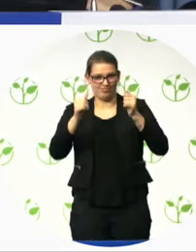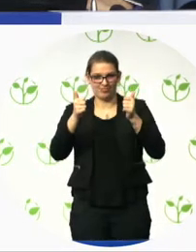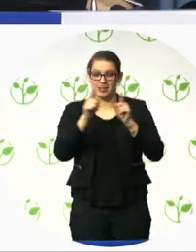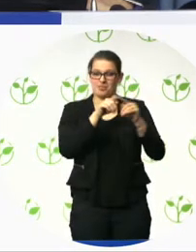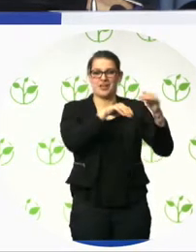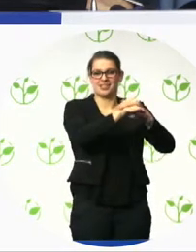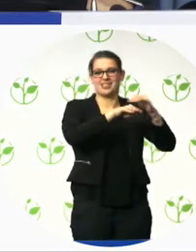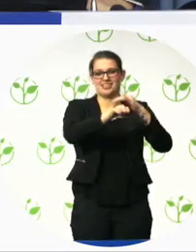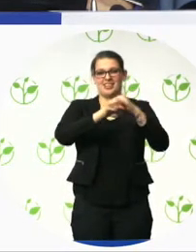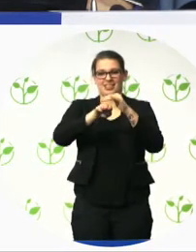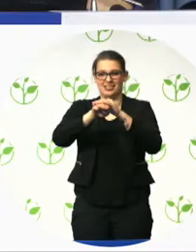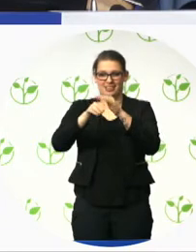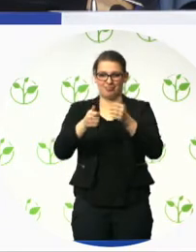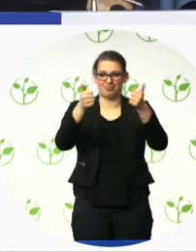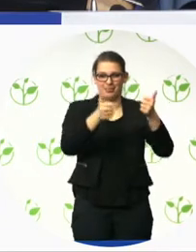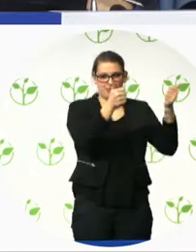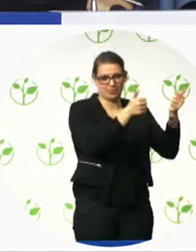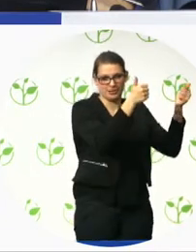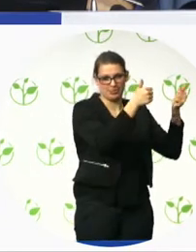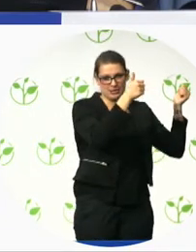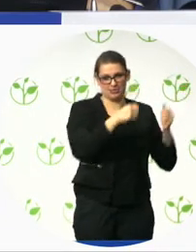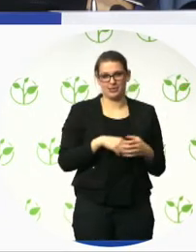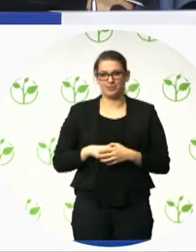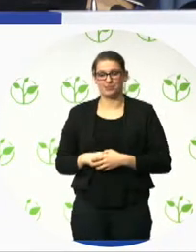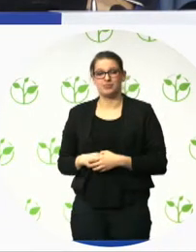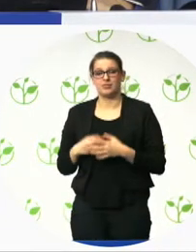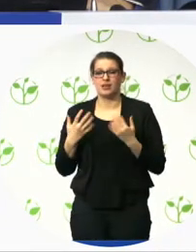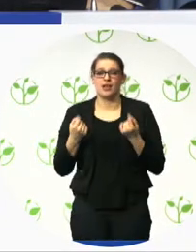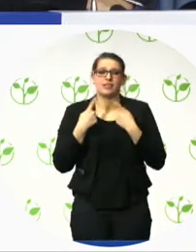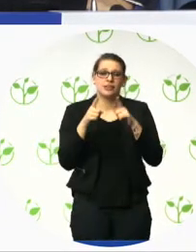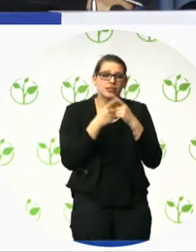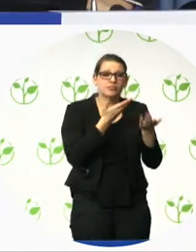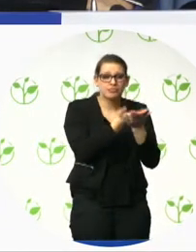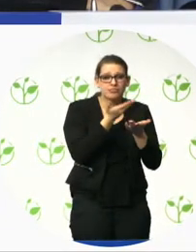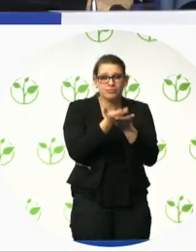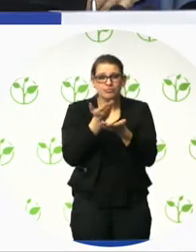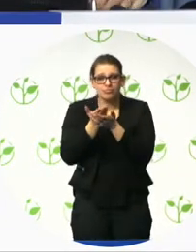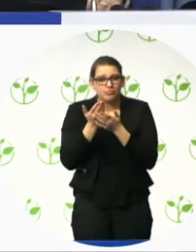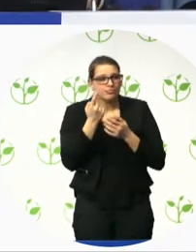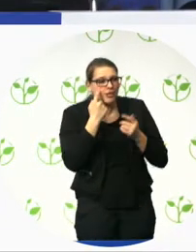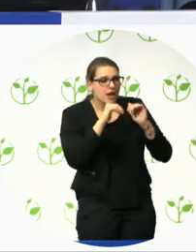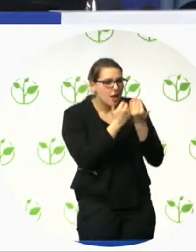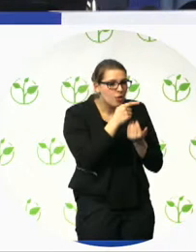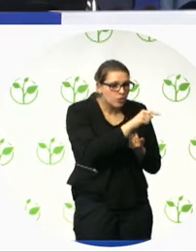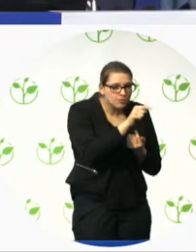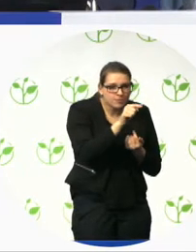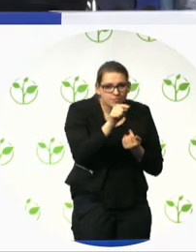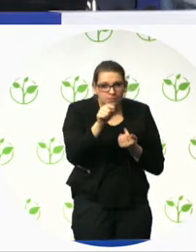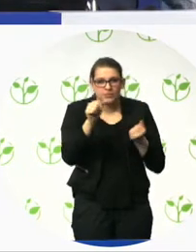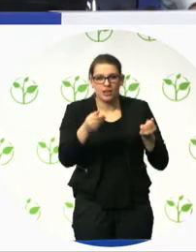opportunities that we could pursue, the first one being that I was appointed as an Access Officer nearly eight years ago, when I started with the bank.